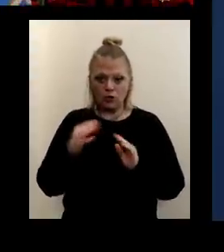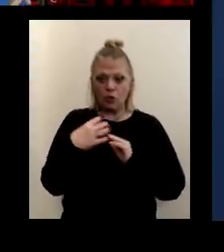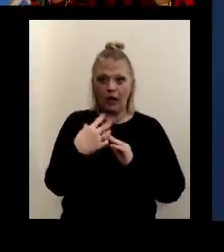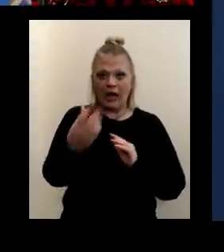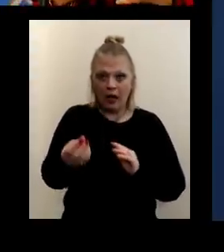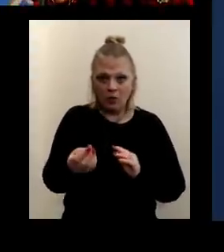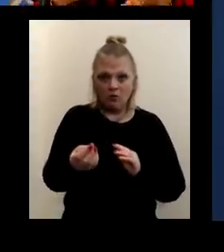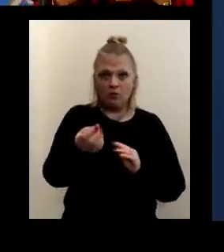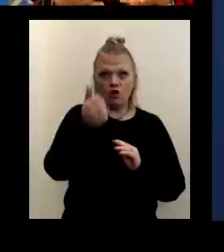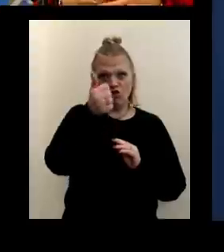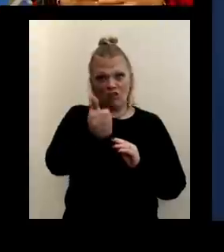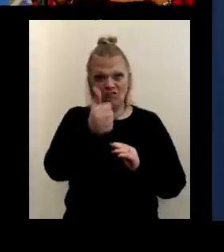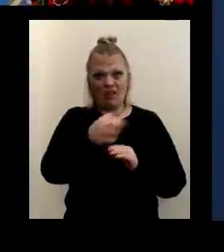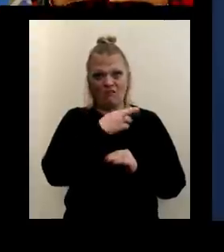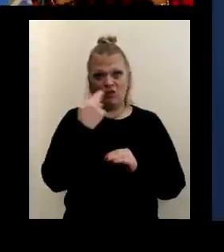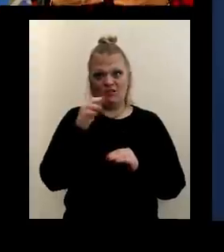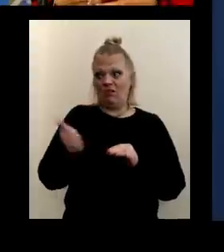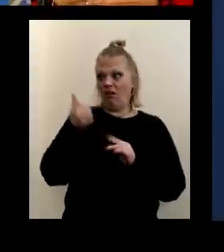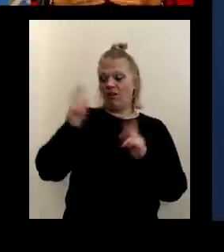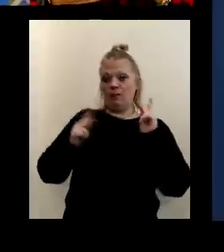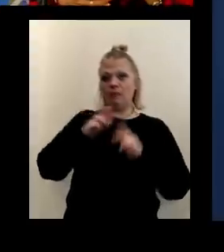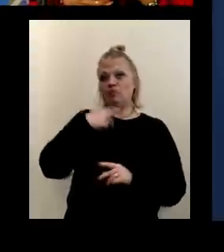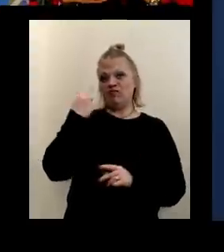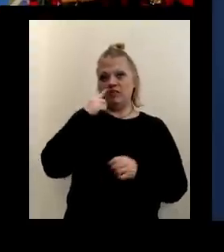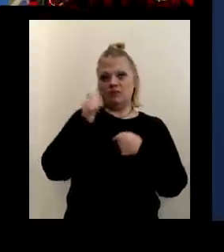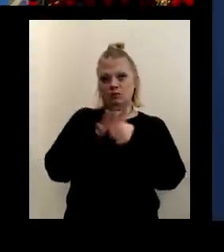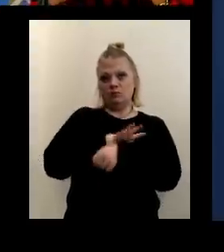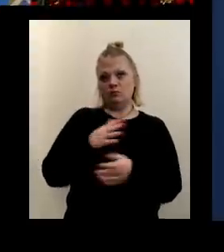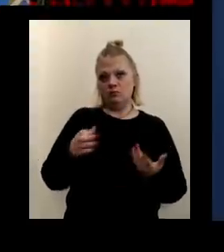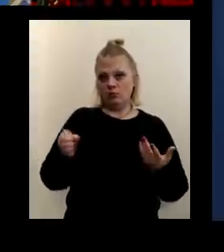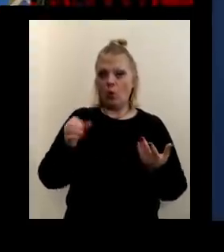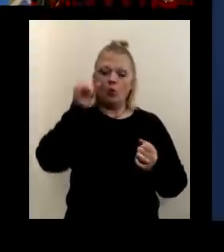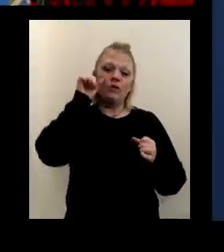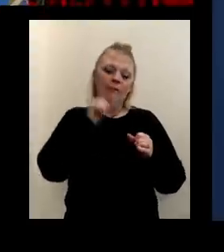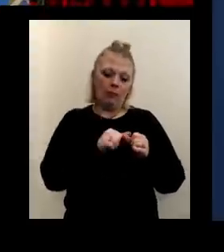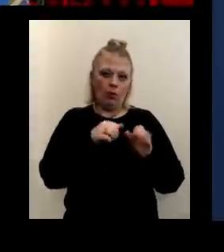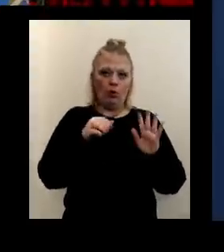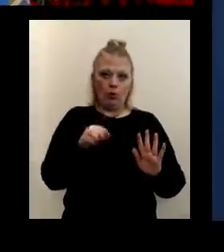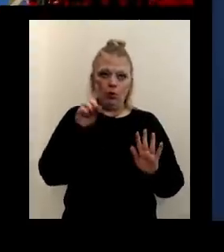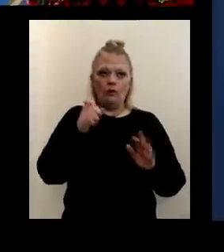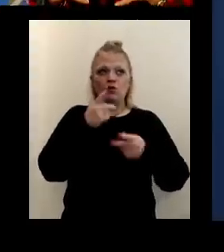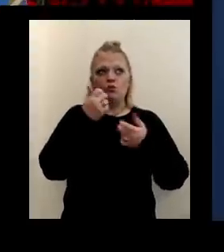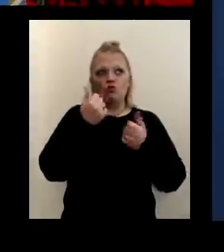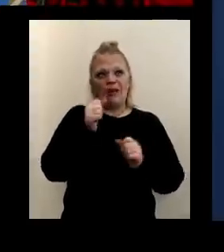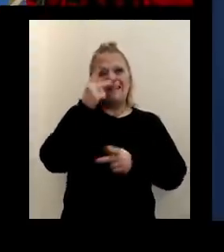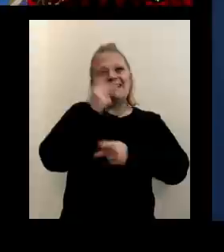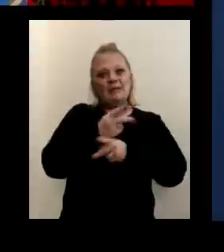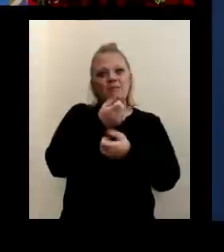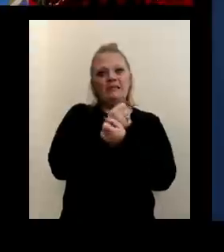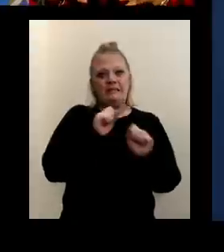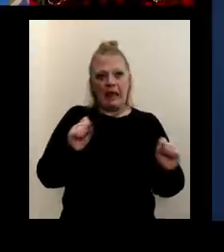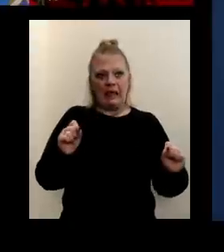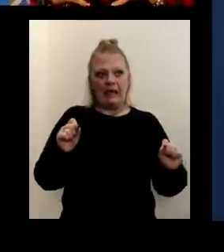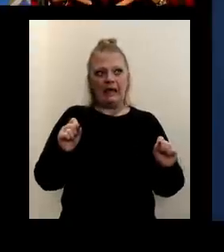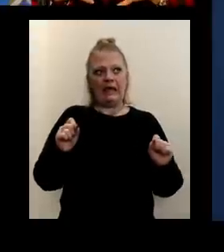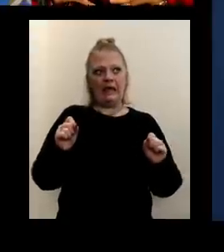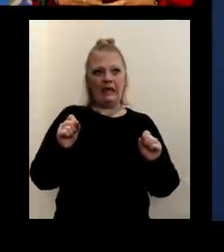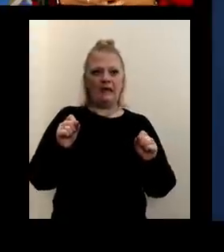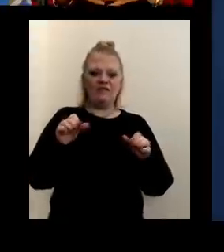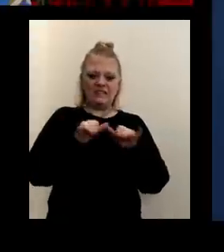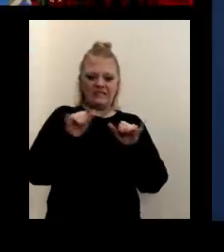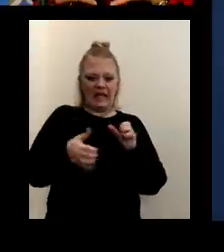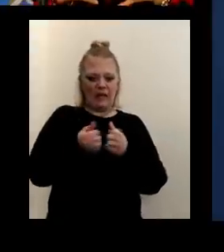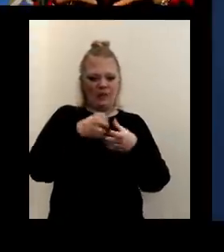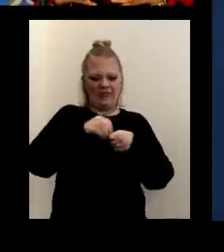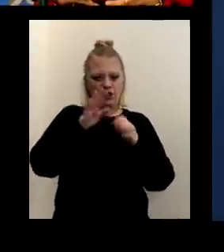and then other people at risk for COVID-19. So remember, we have to try to, you know, keep it safe, you know, keep within our household.